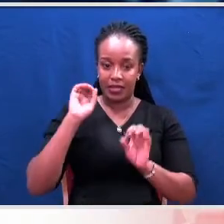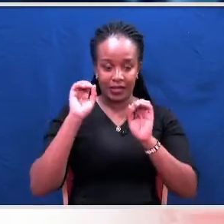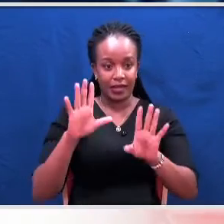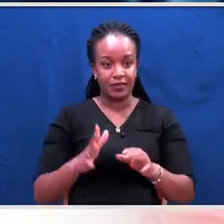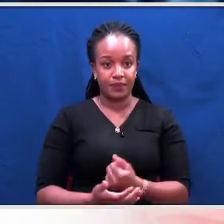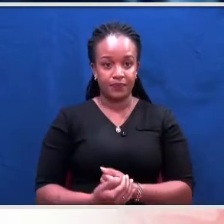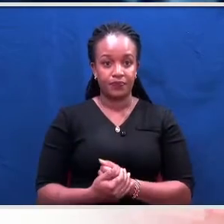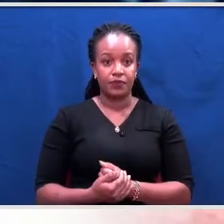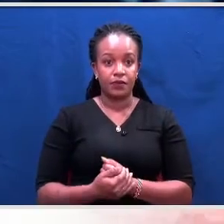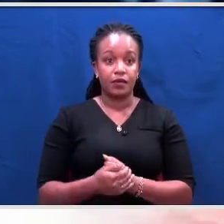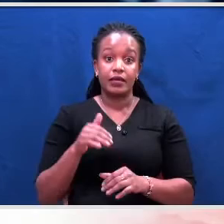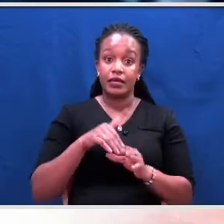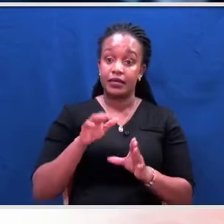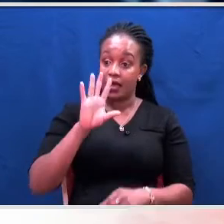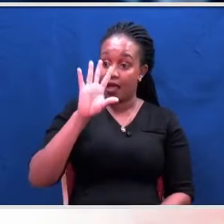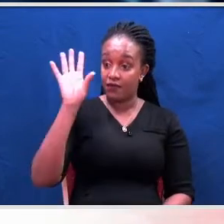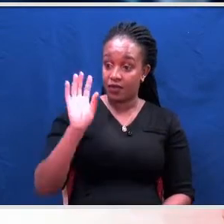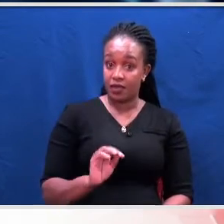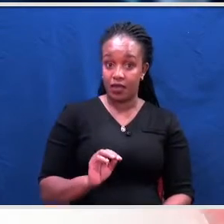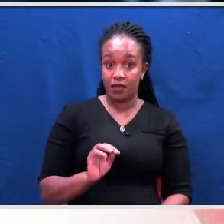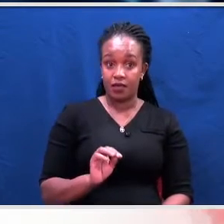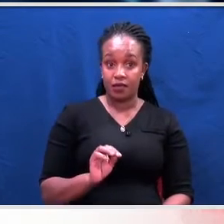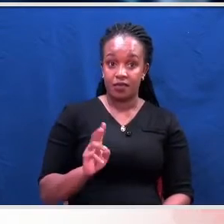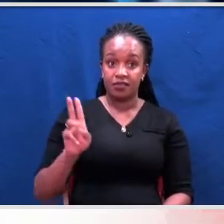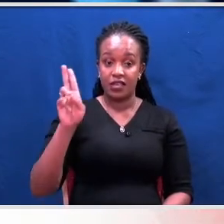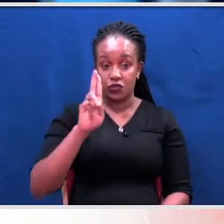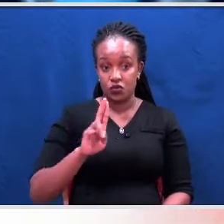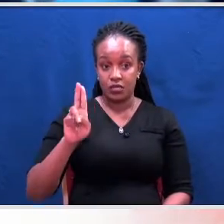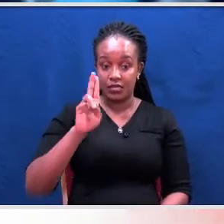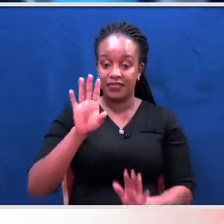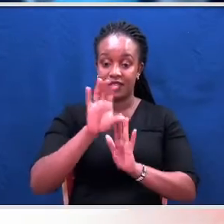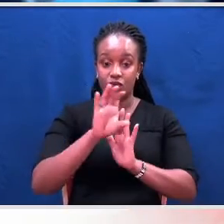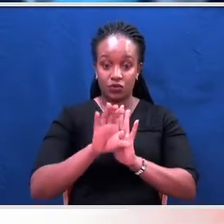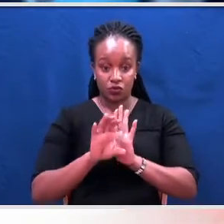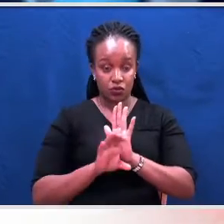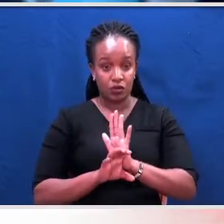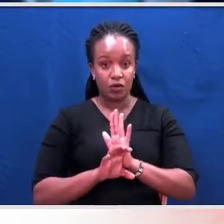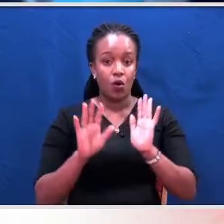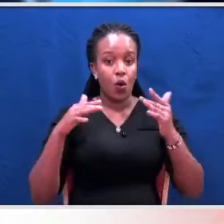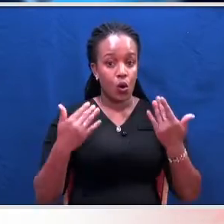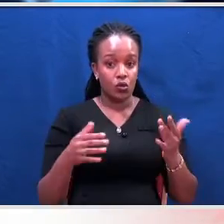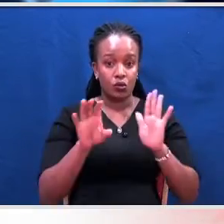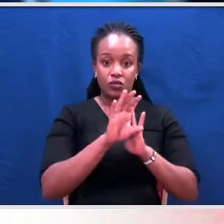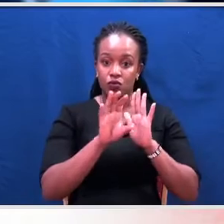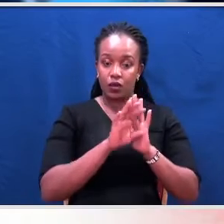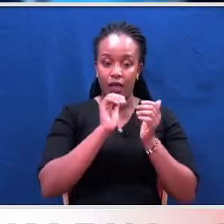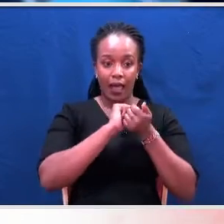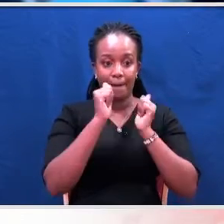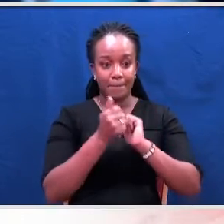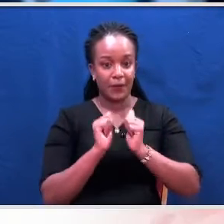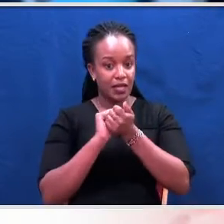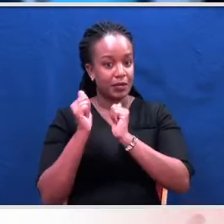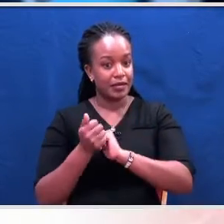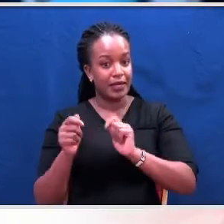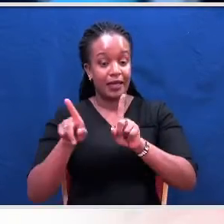in Africa, are using the constitution or constitutional amendments as a special